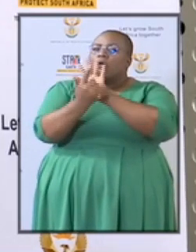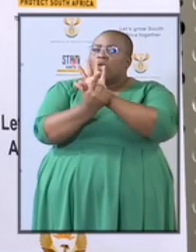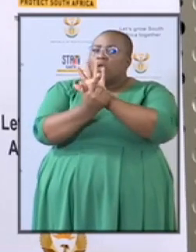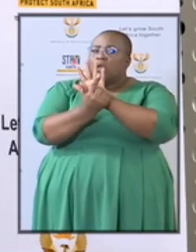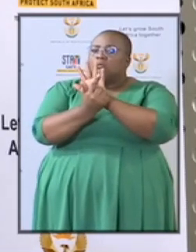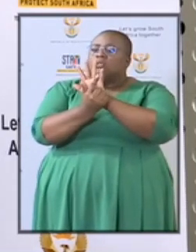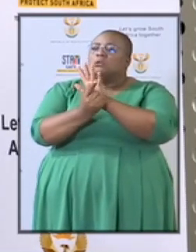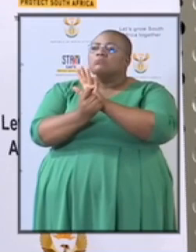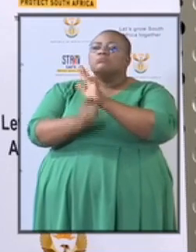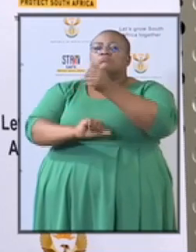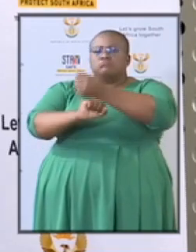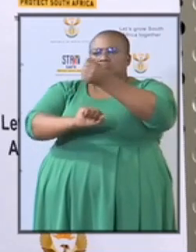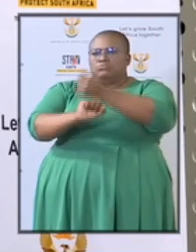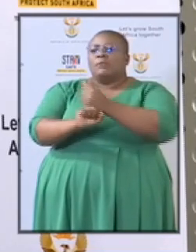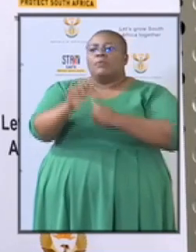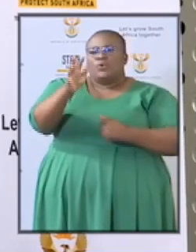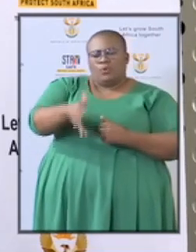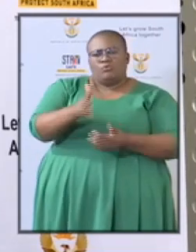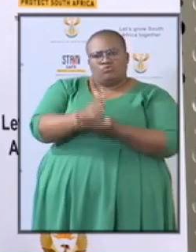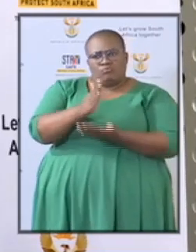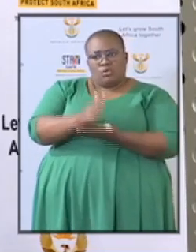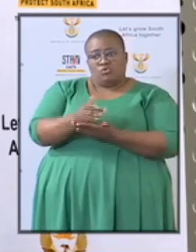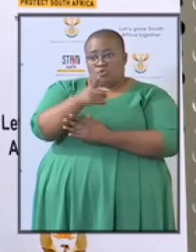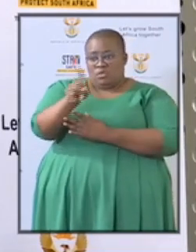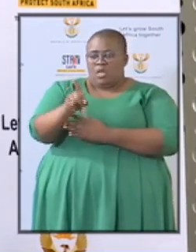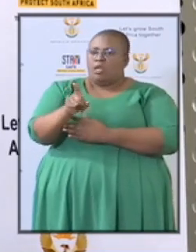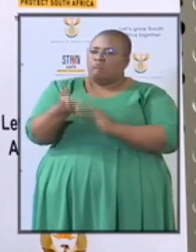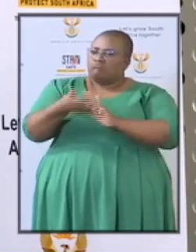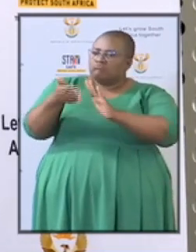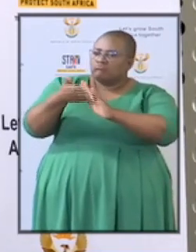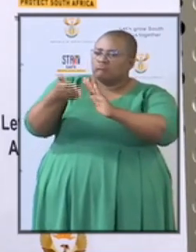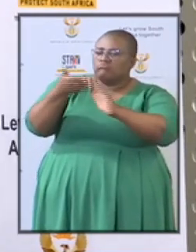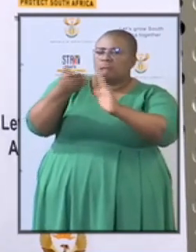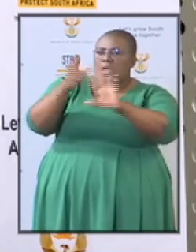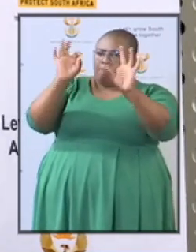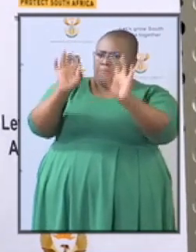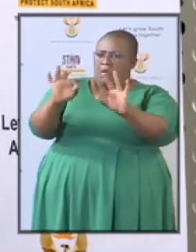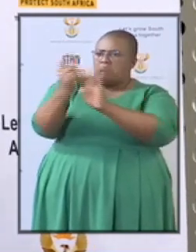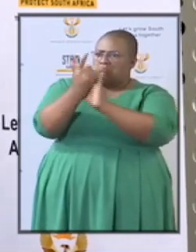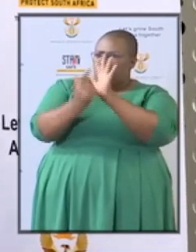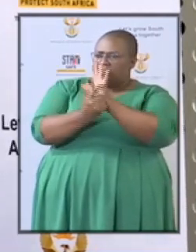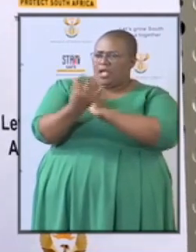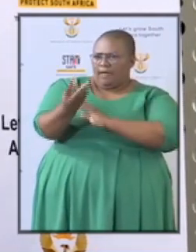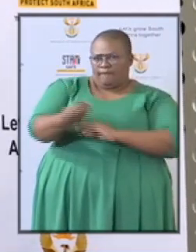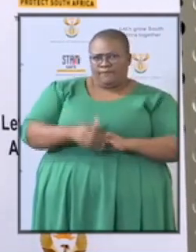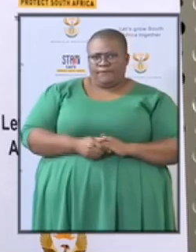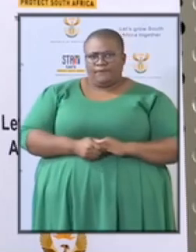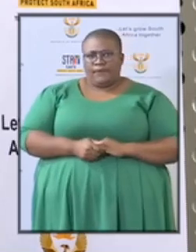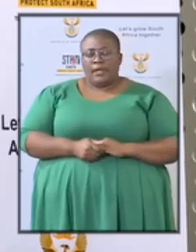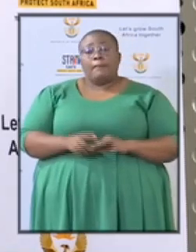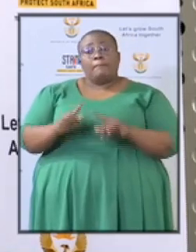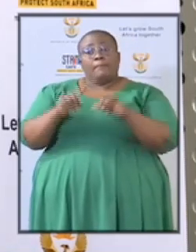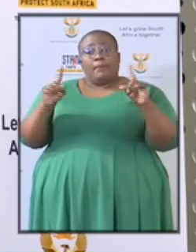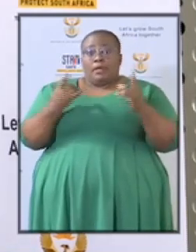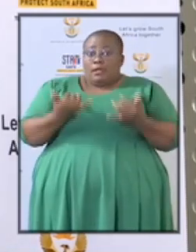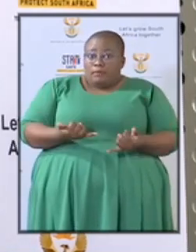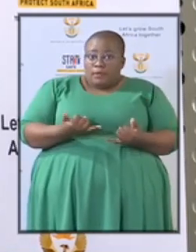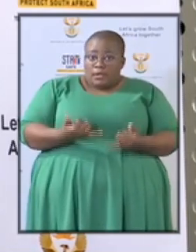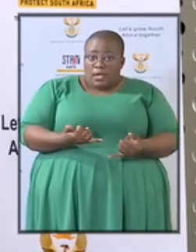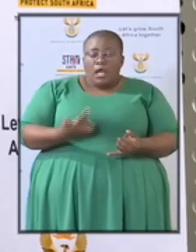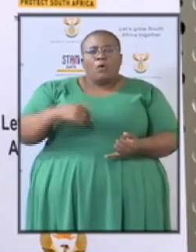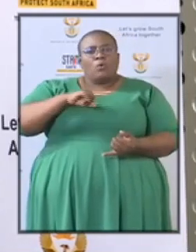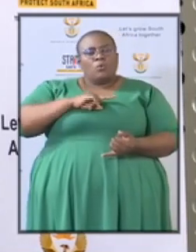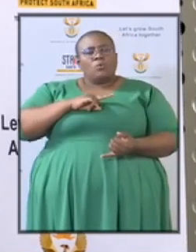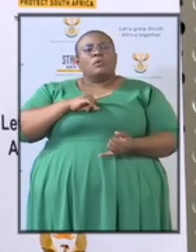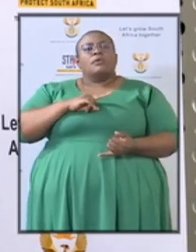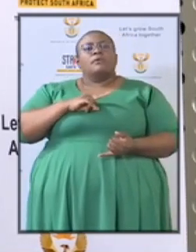will then close it and enable it to function with a proper legislative framework but at this stage we are encouraged by